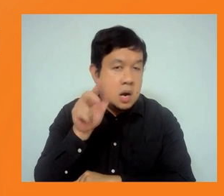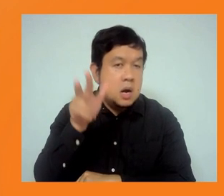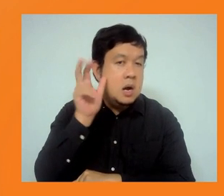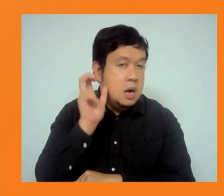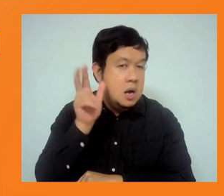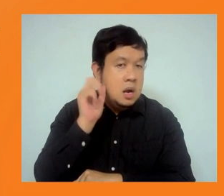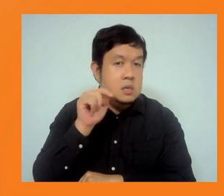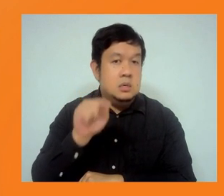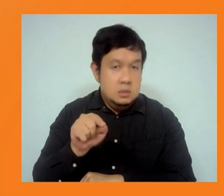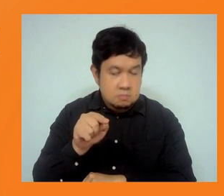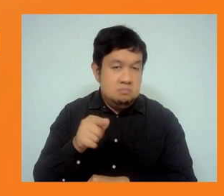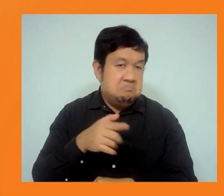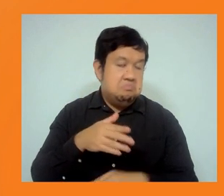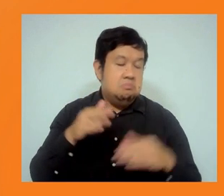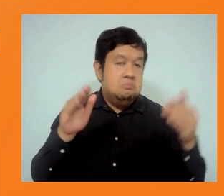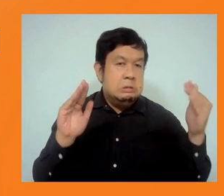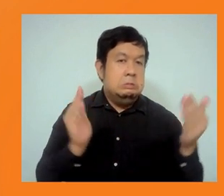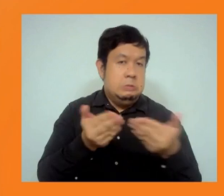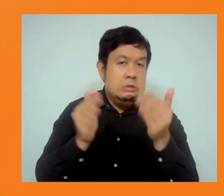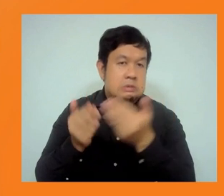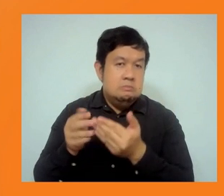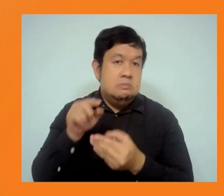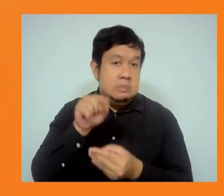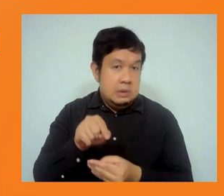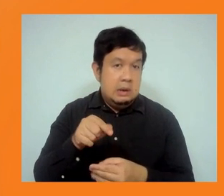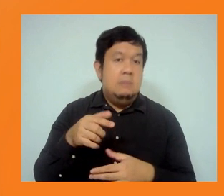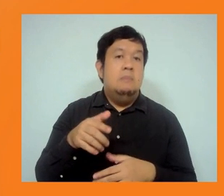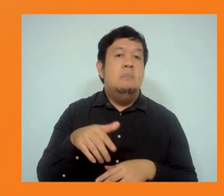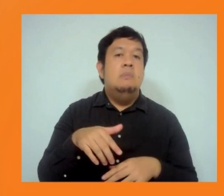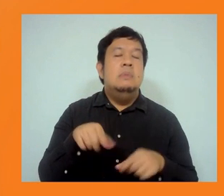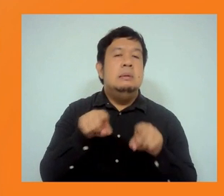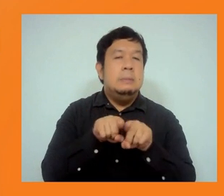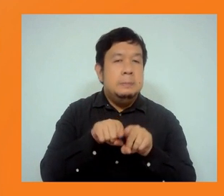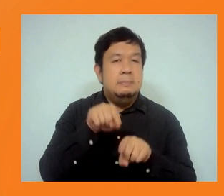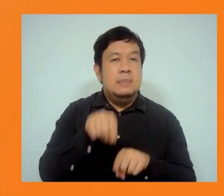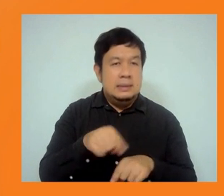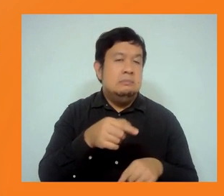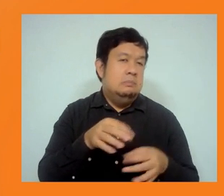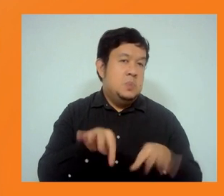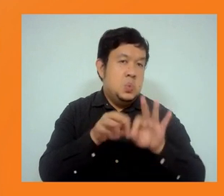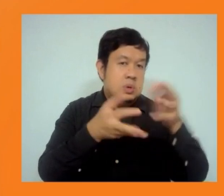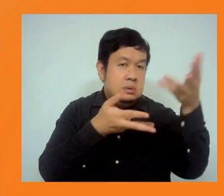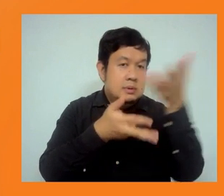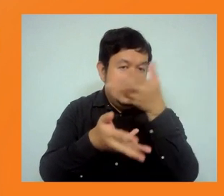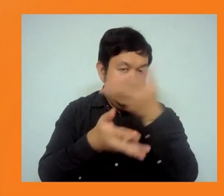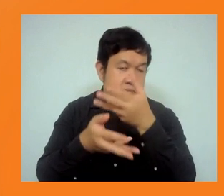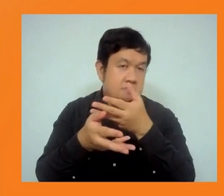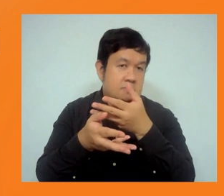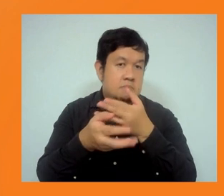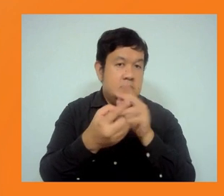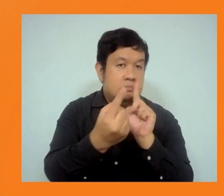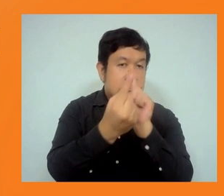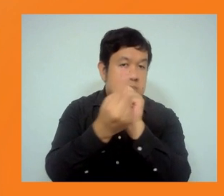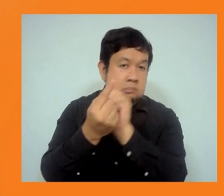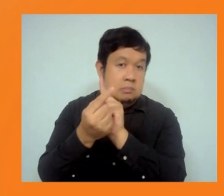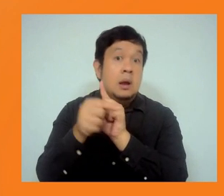raised this. Renee raised it in terms of consultation. Rita certainly with the Tanahoo hydropower project and Vidya as well.